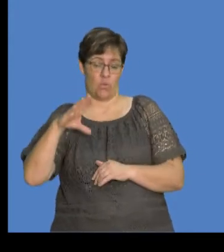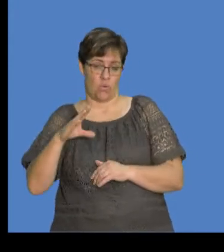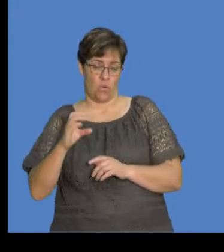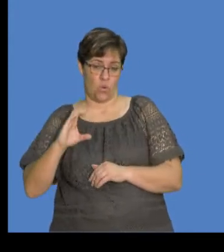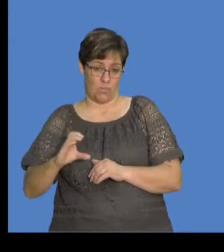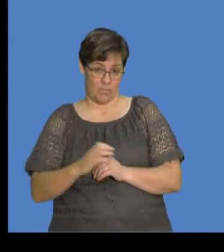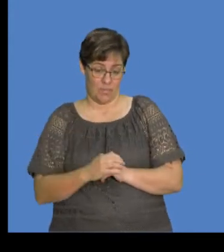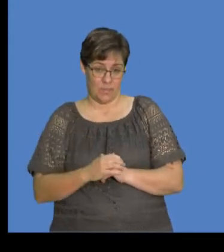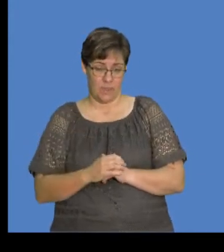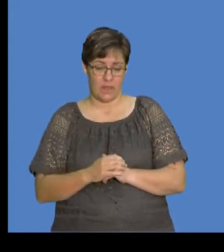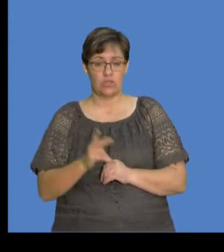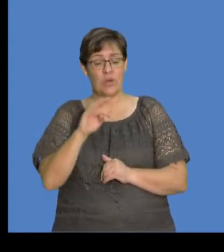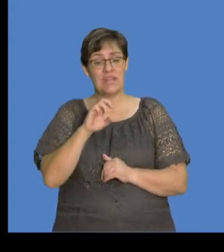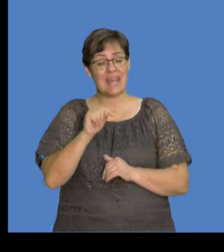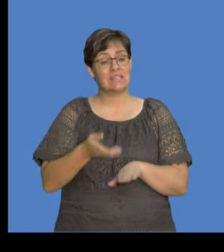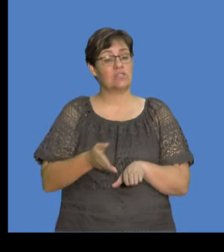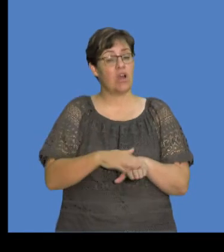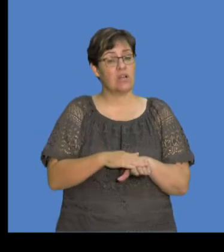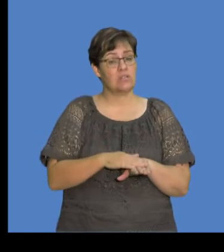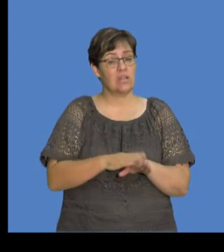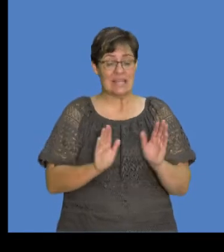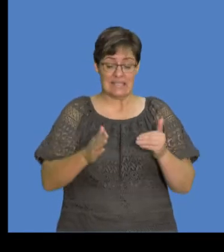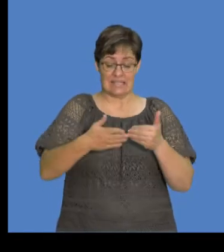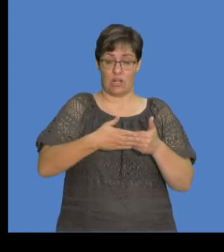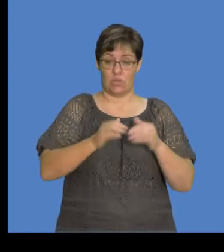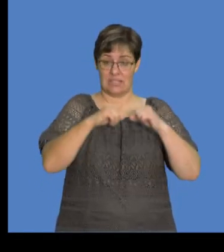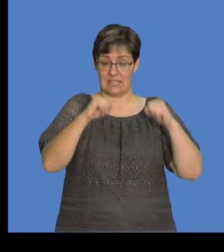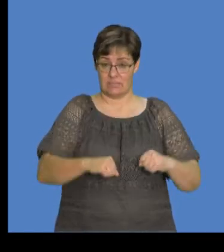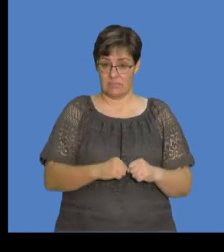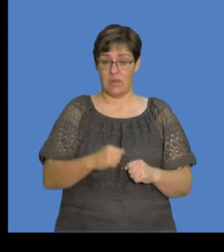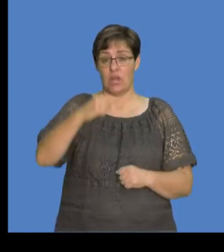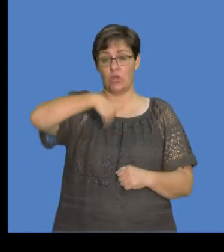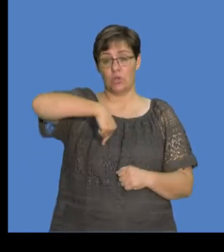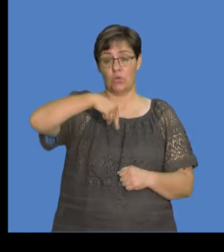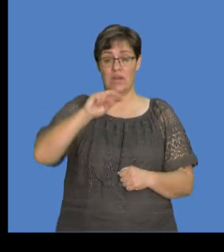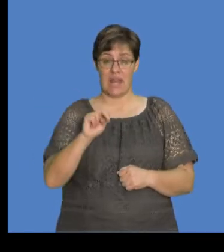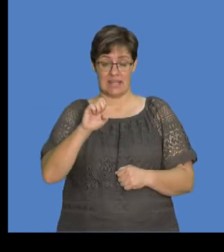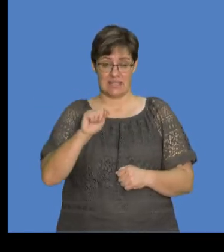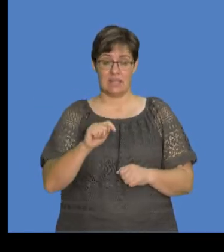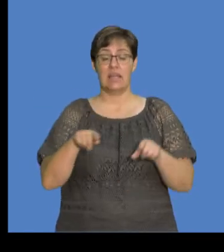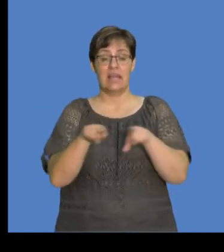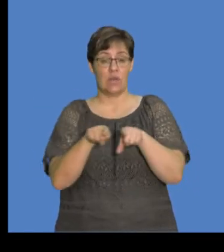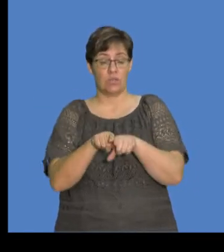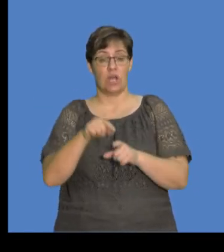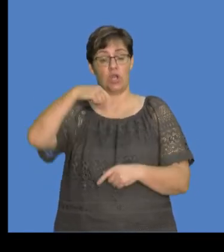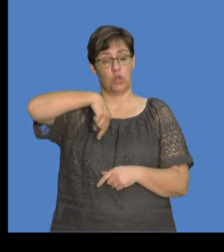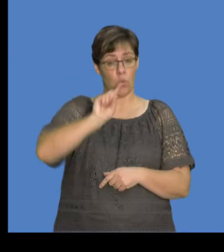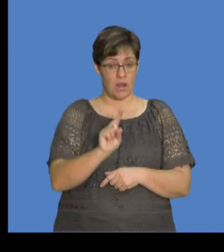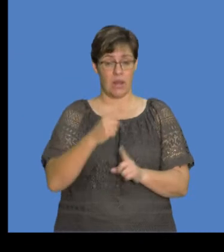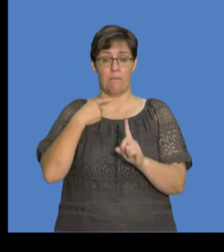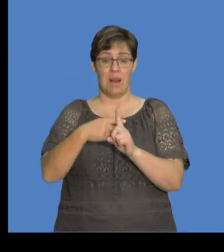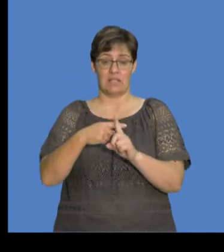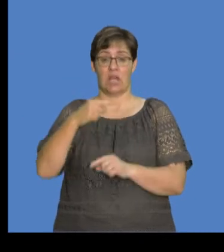charge in this case, in this true system, Q net is equals to Q1 plus